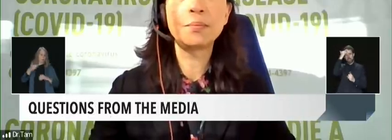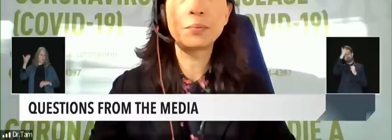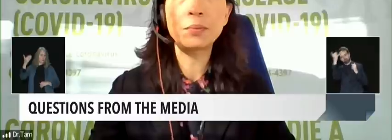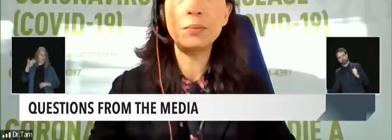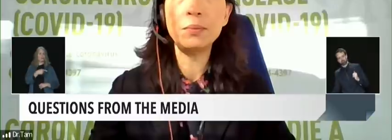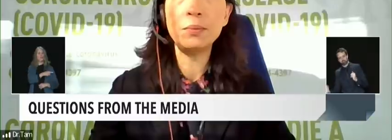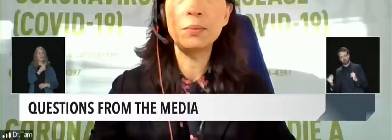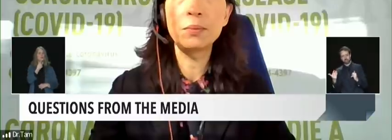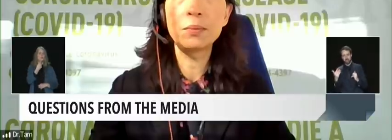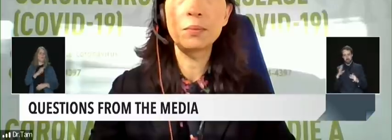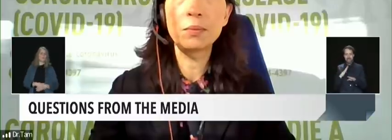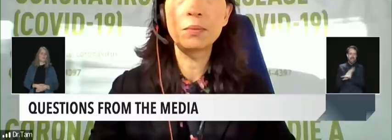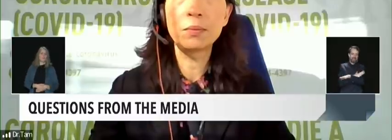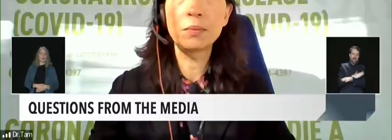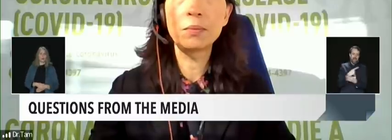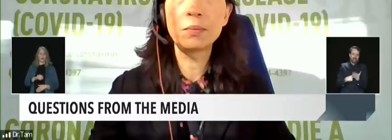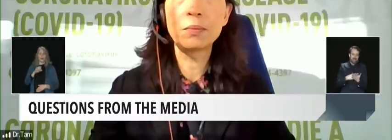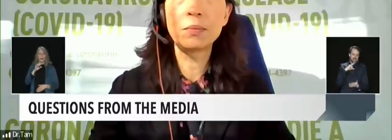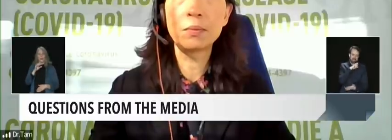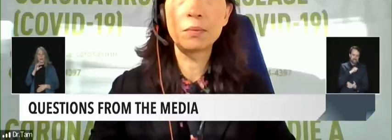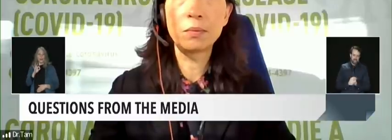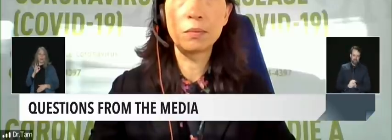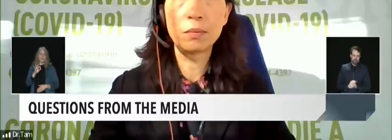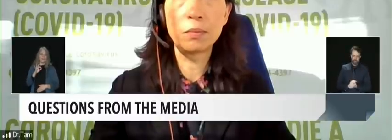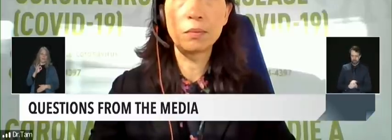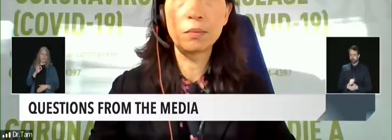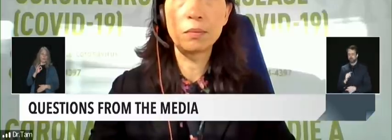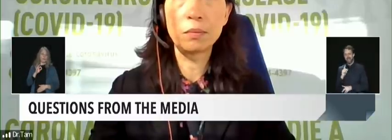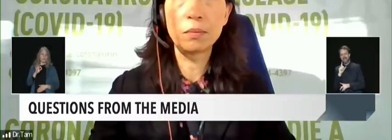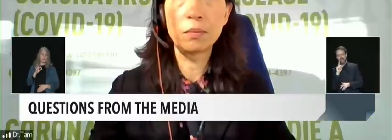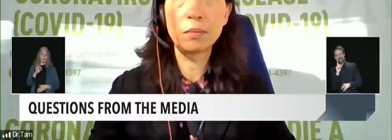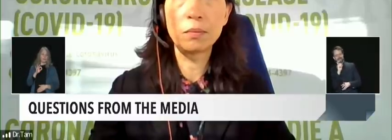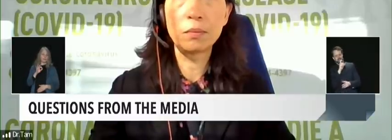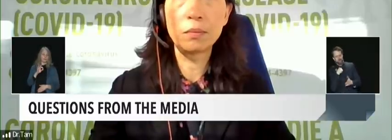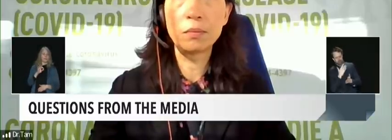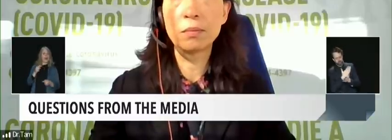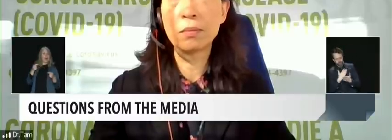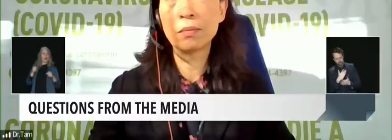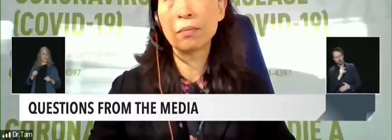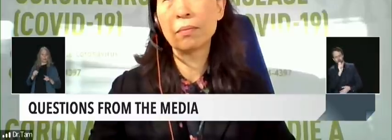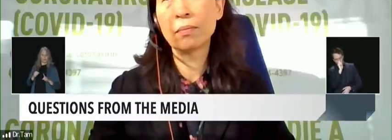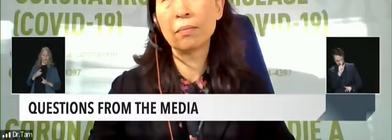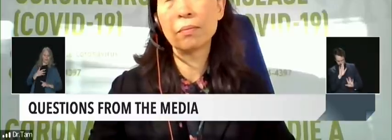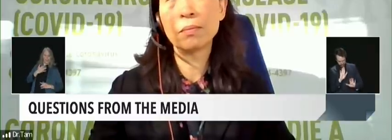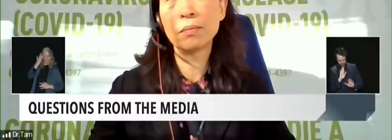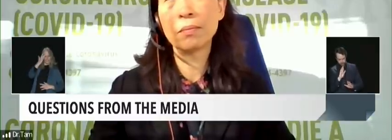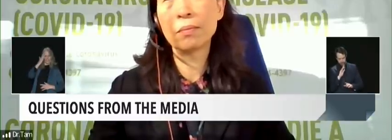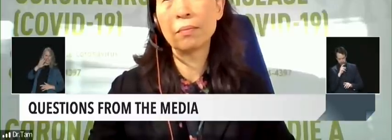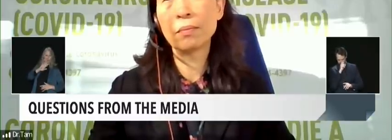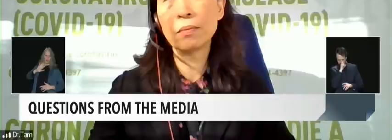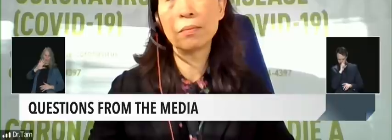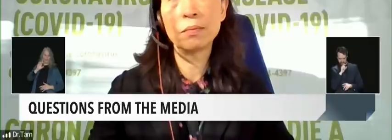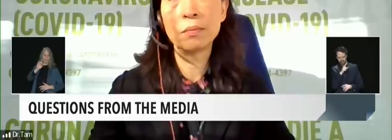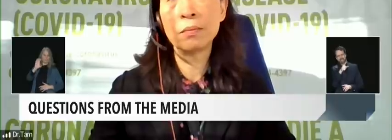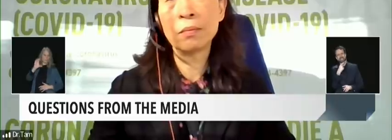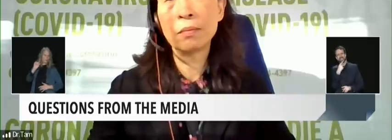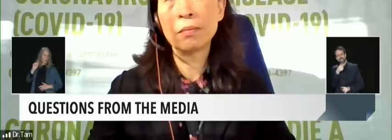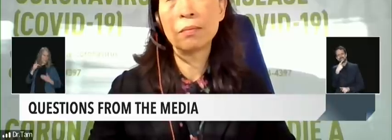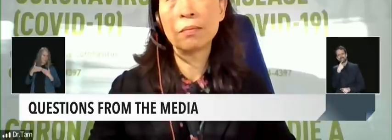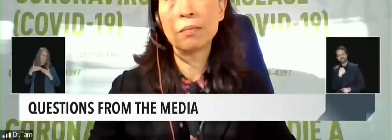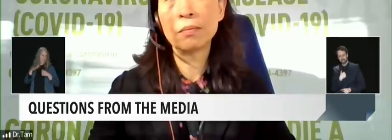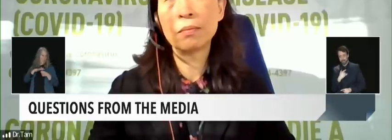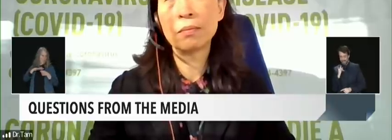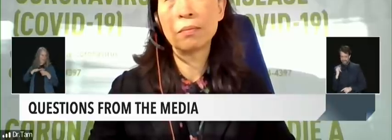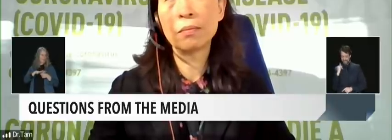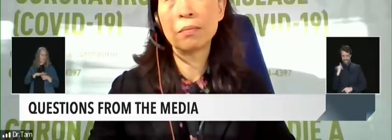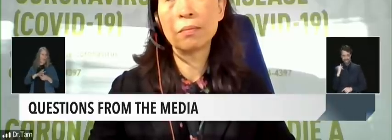that if you had symptoms on or around or on or after December 20th assume you had Omicron earlier this